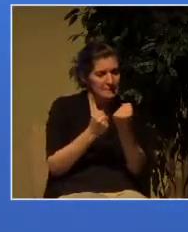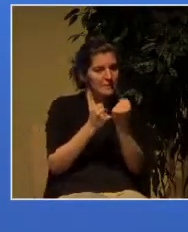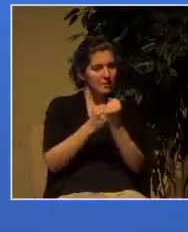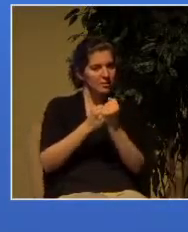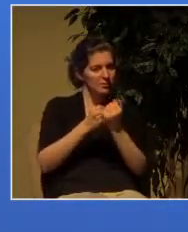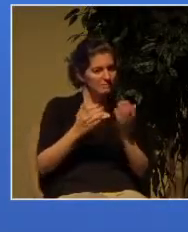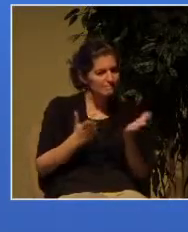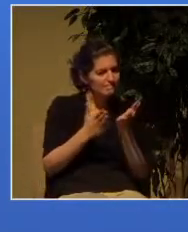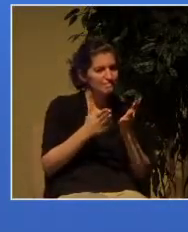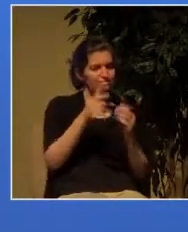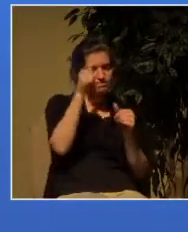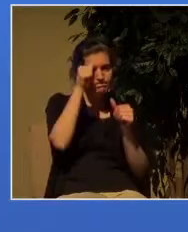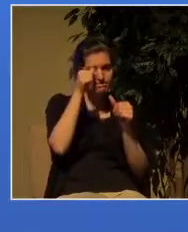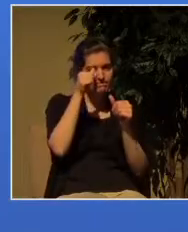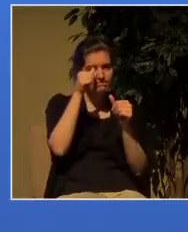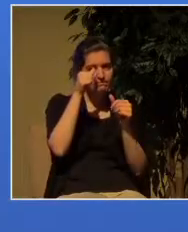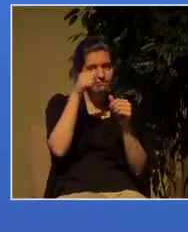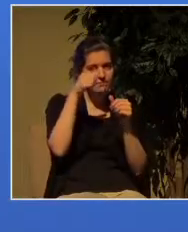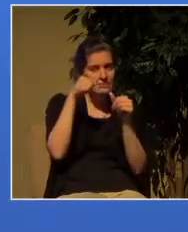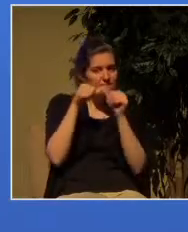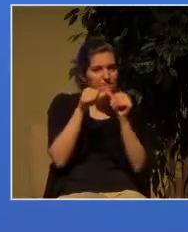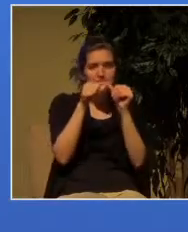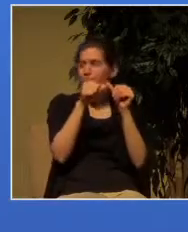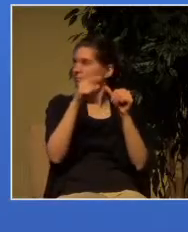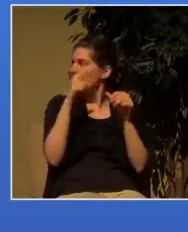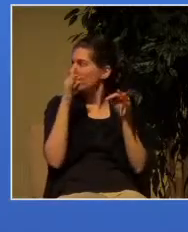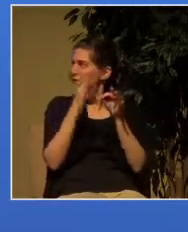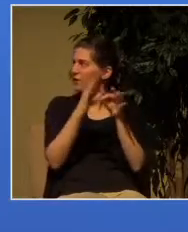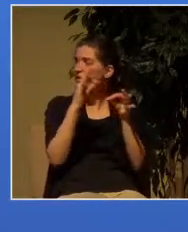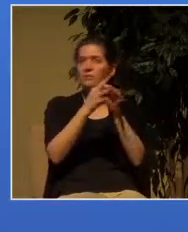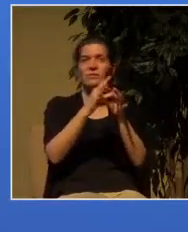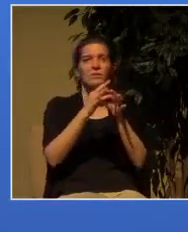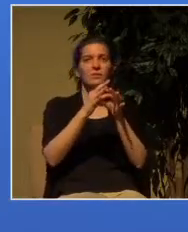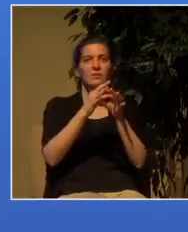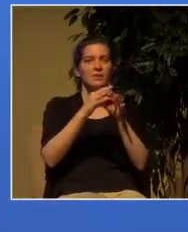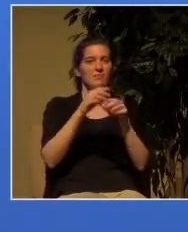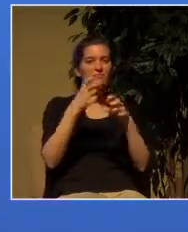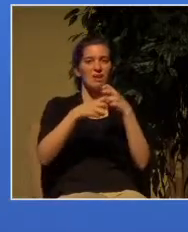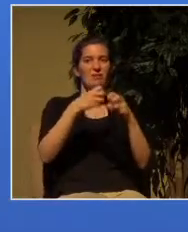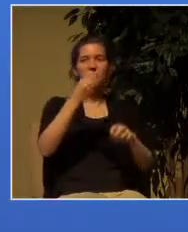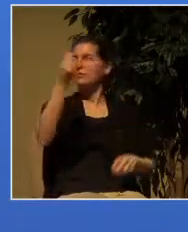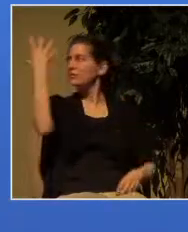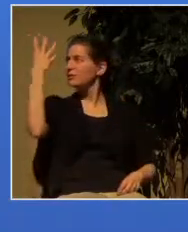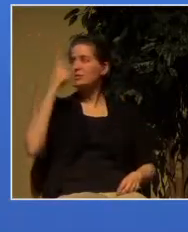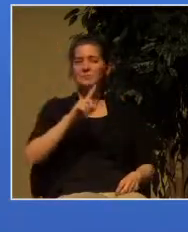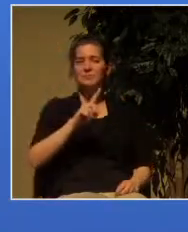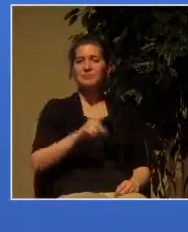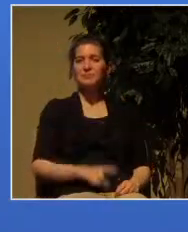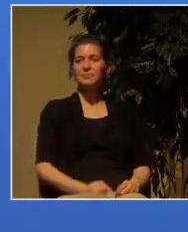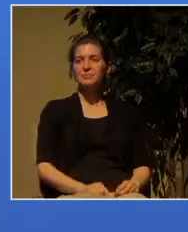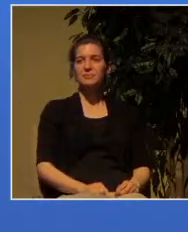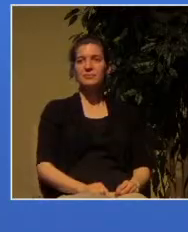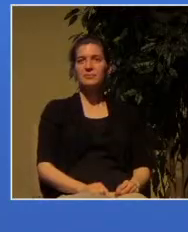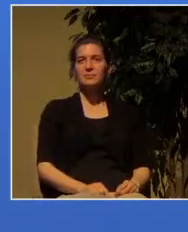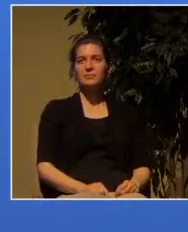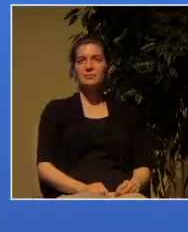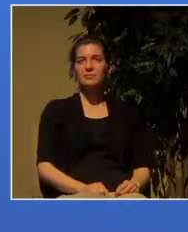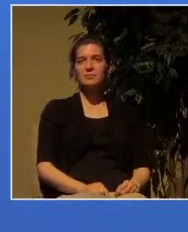we're having a problem getting that slide up but we'll go on